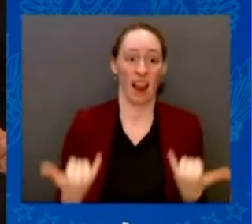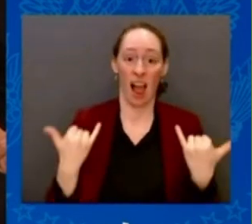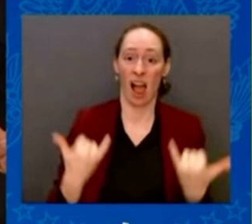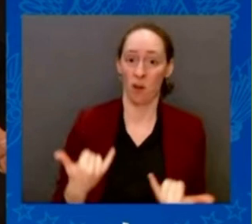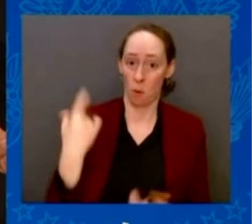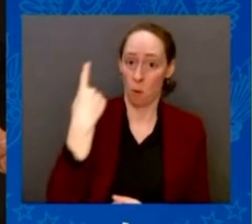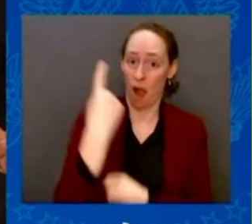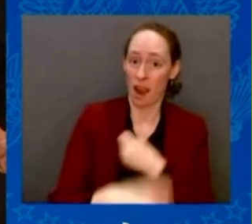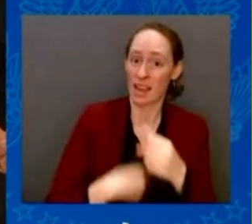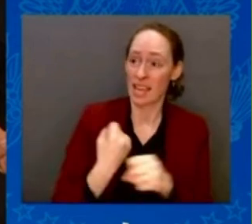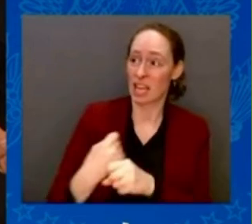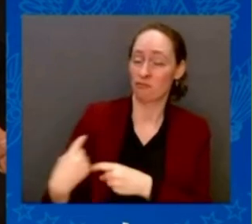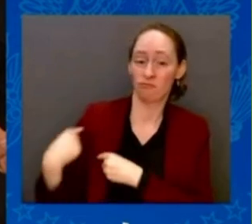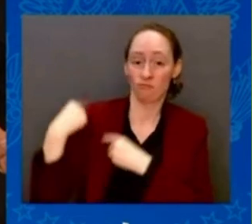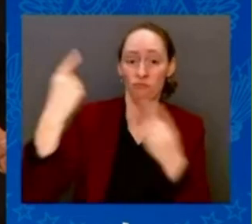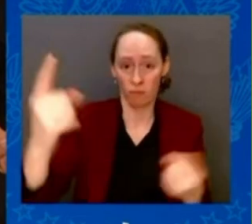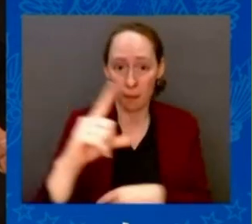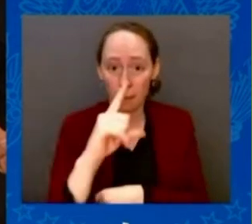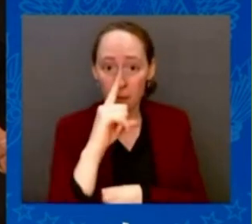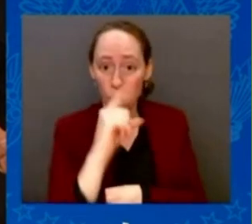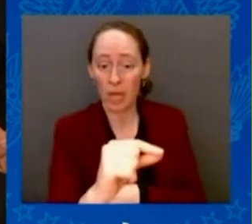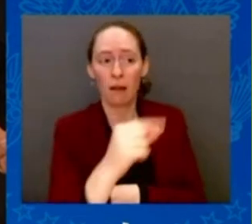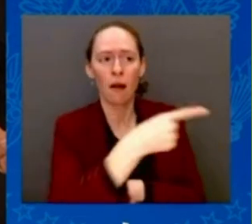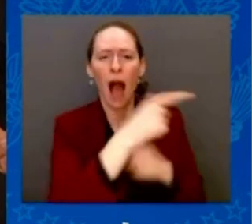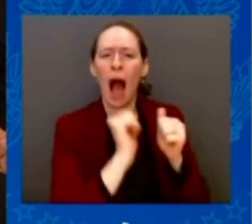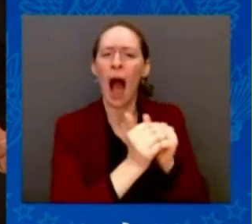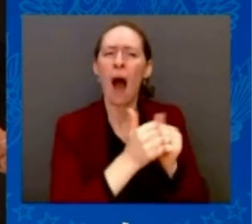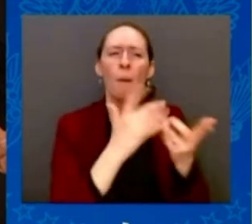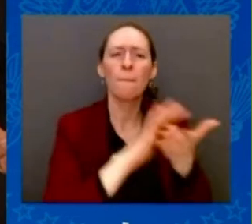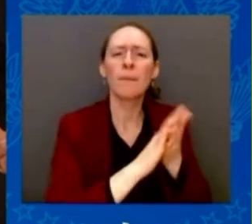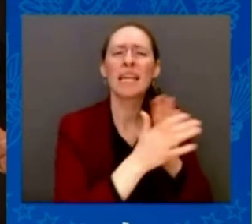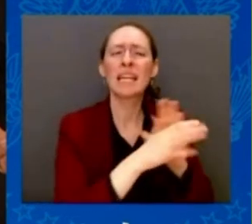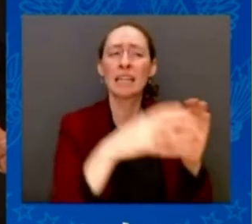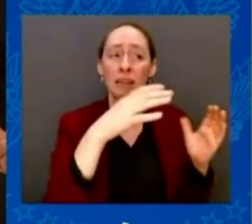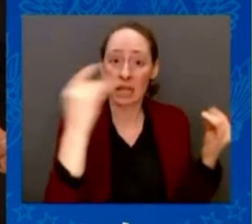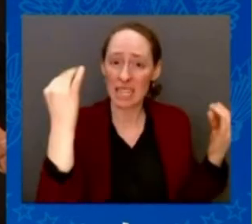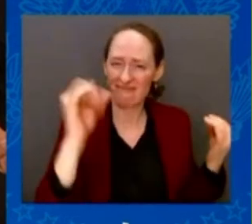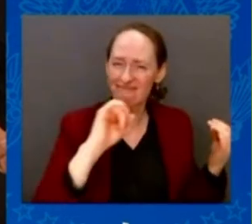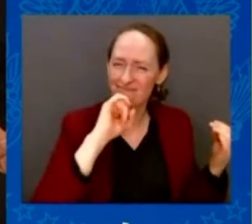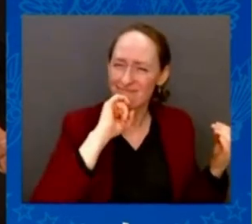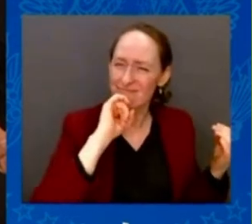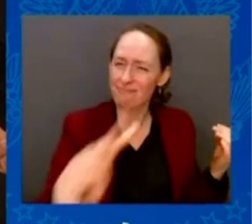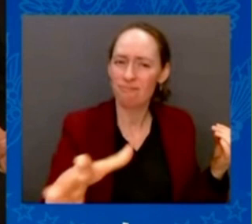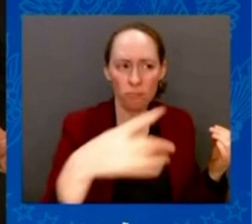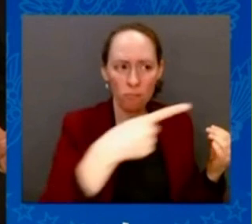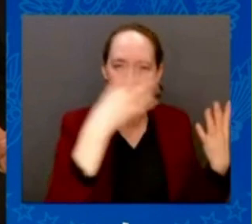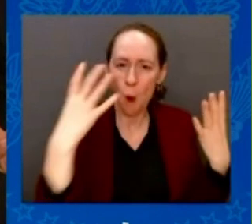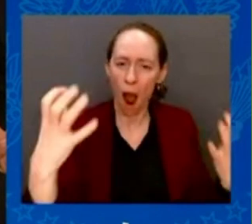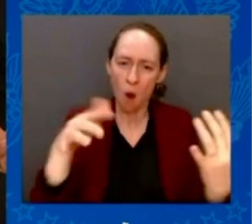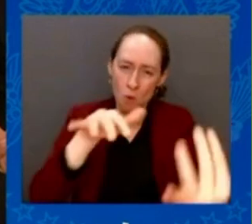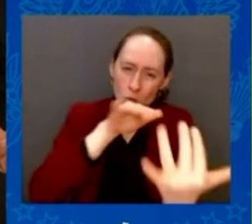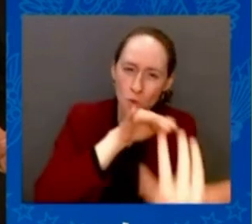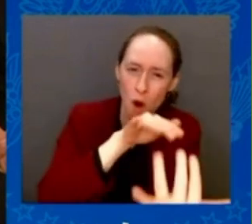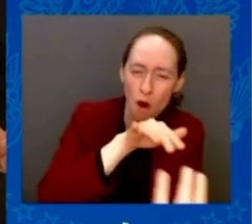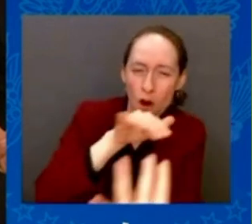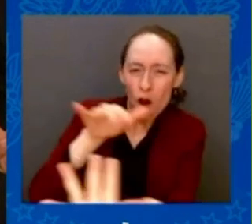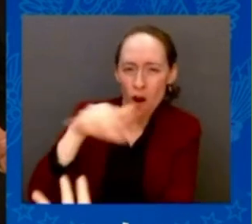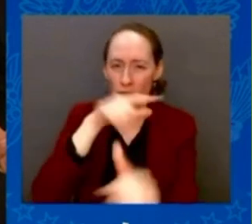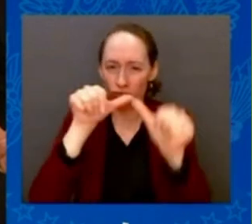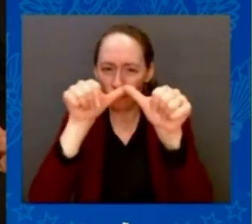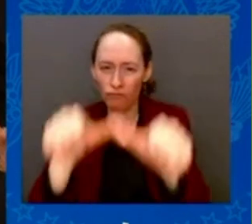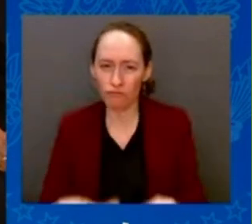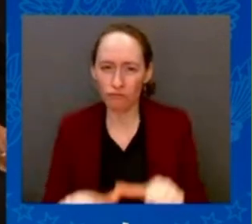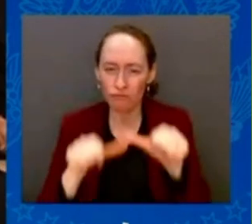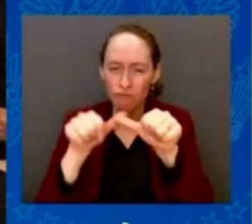the contrary, he is preparing for more war. So we must sustain and step up our support for Ukraine. We must